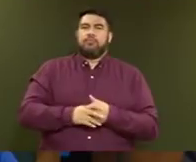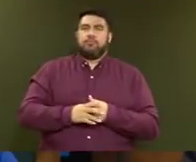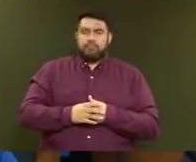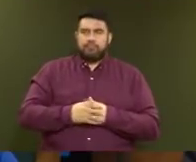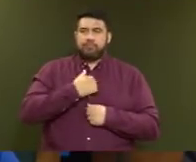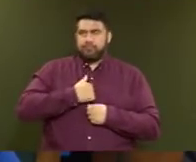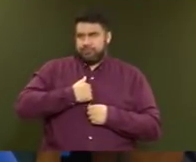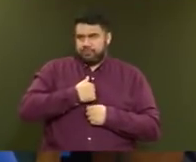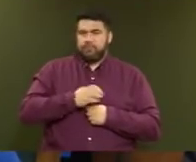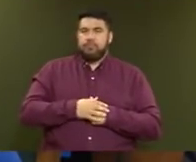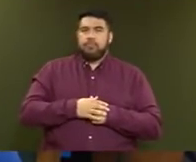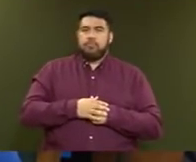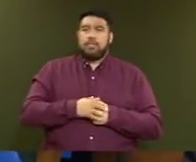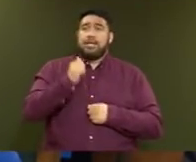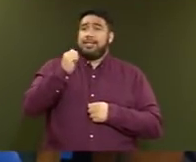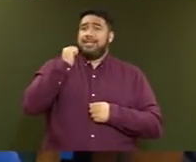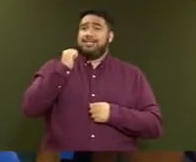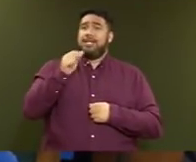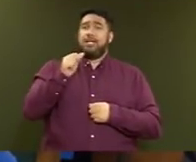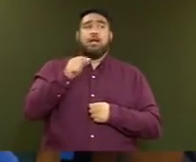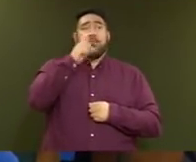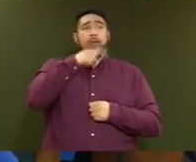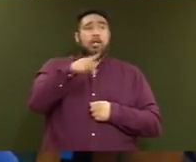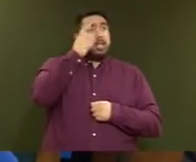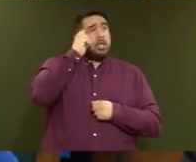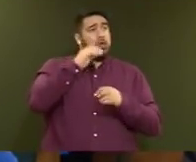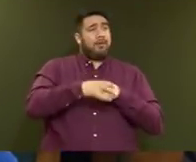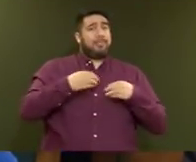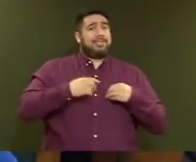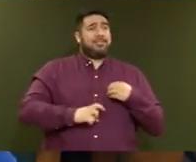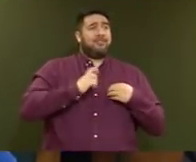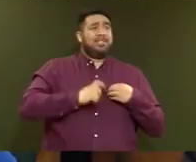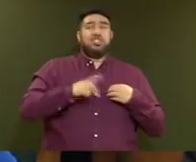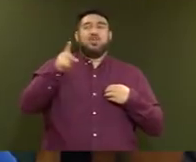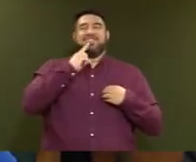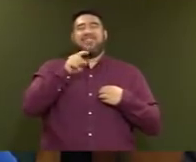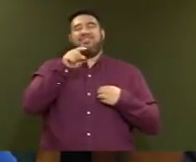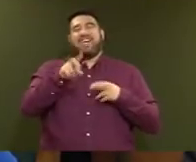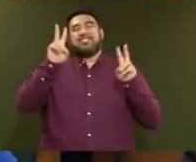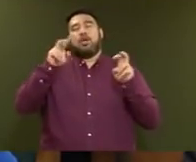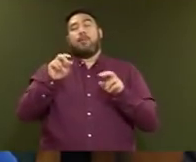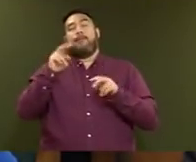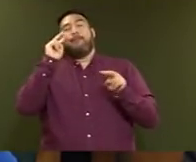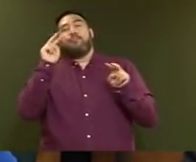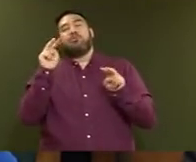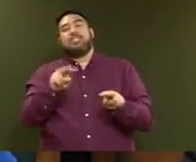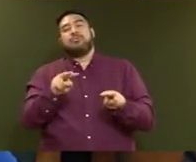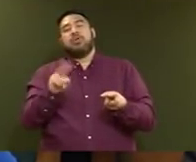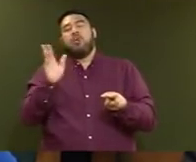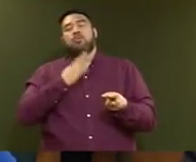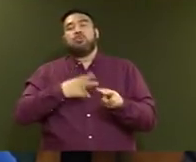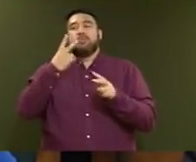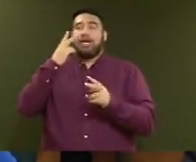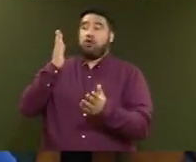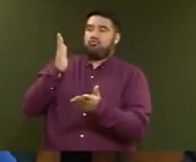business confidence yesterday as perceptions and said, I'm interested in the reality of what our economy